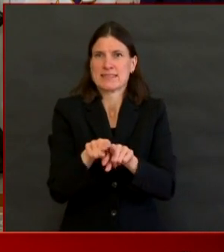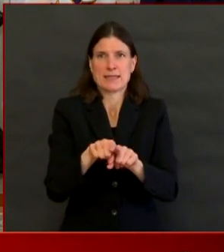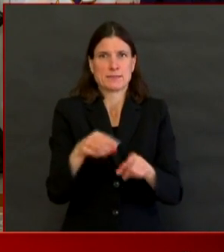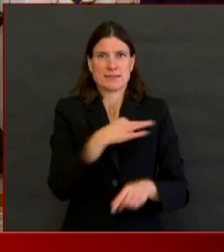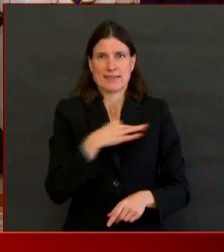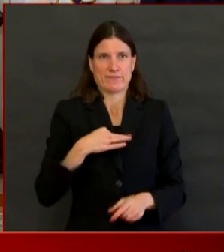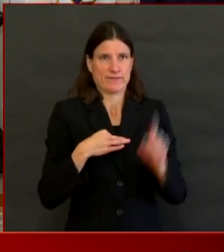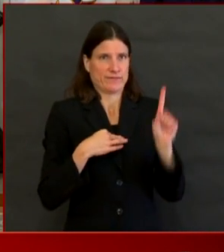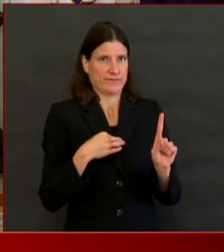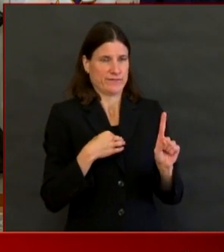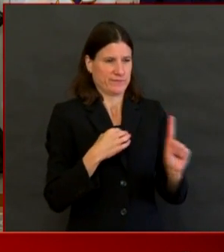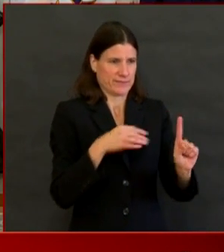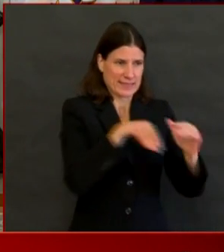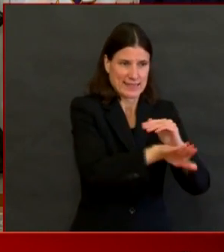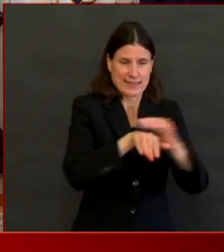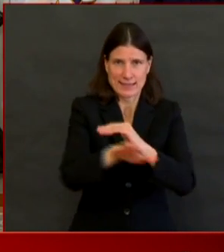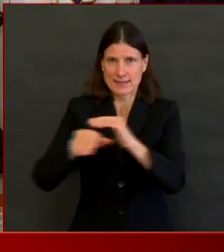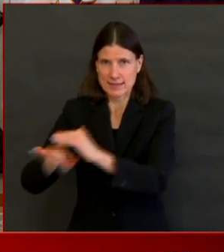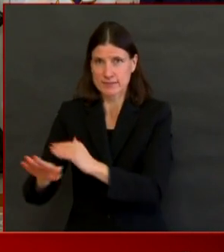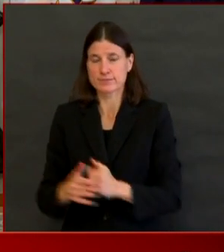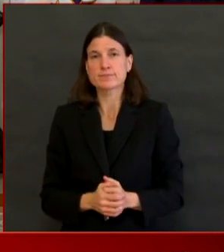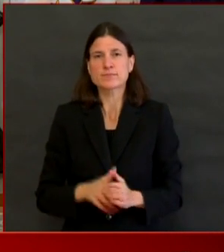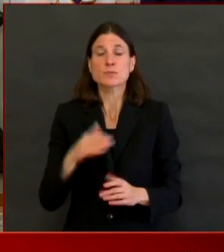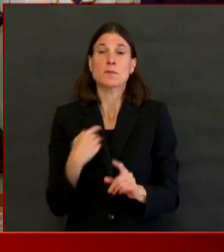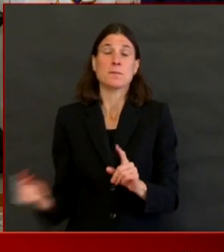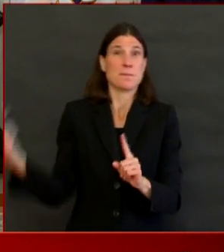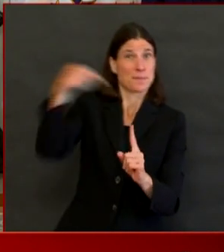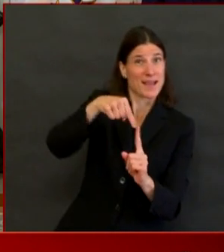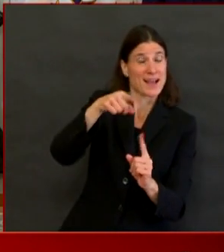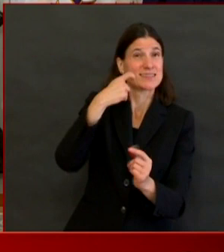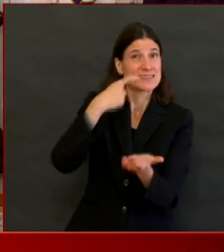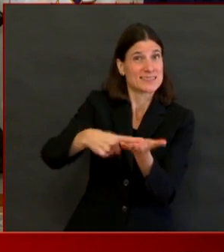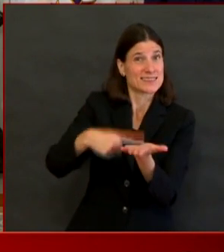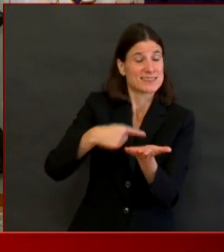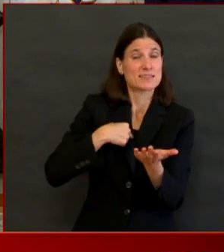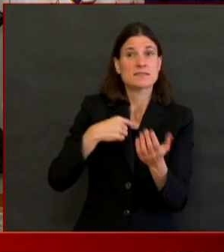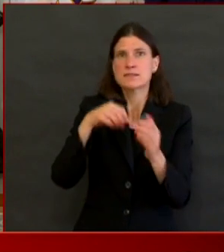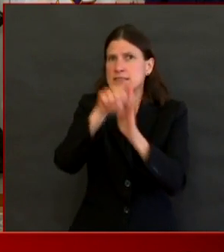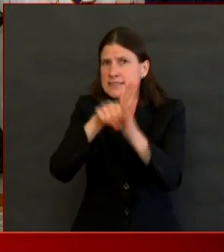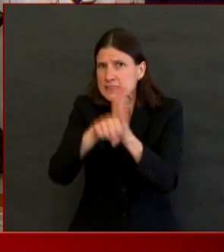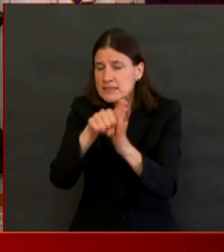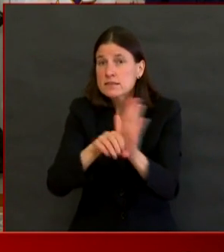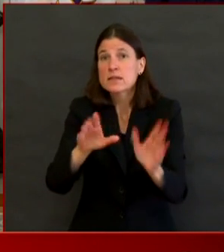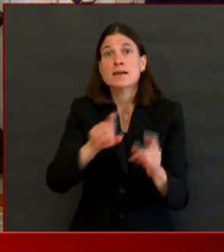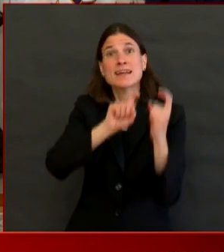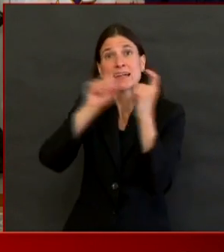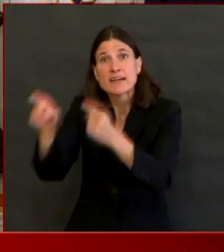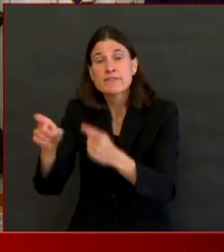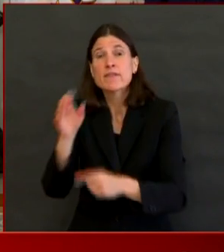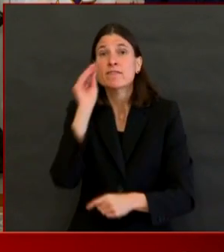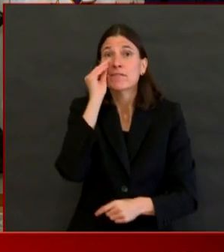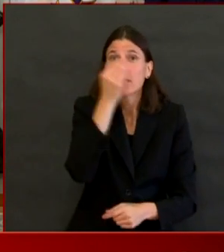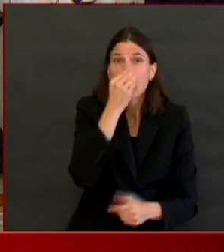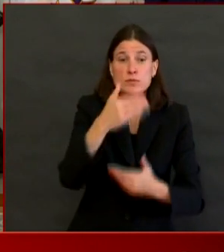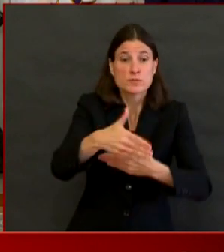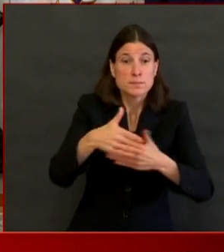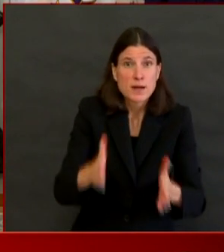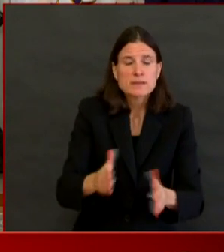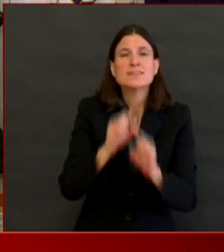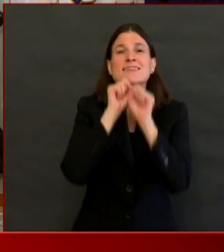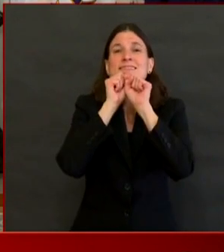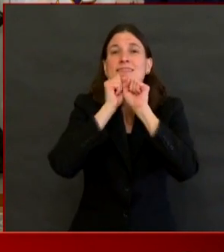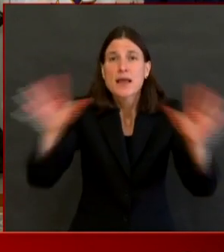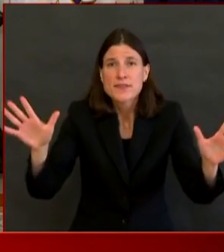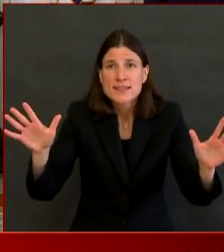for the holidays. Shouldn't be done anytime, but it's a particularly important message during this holiday weekend.